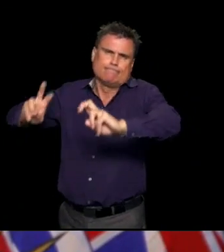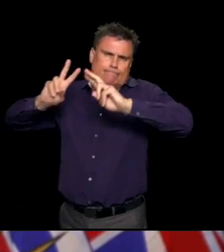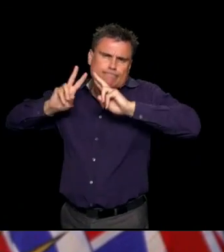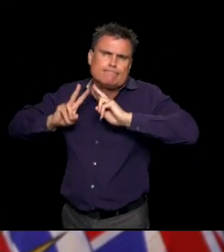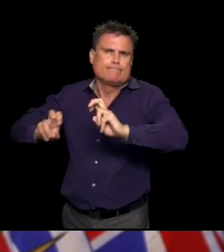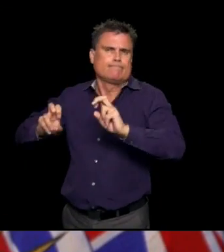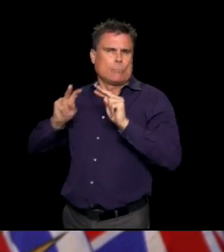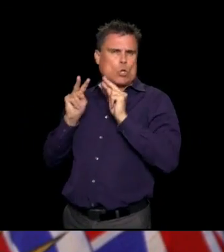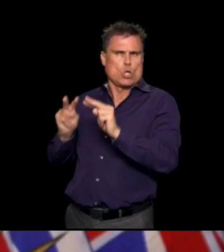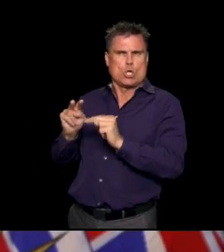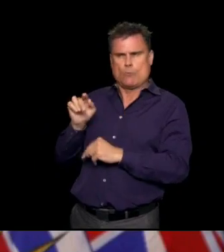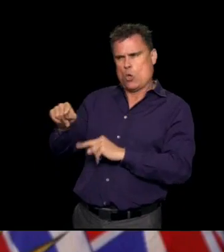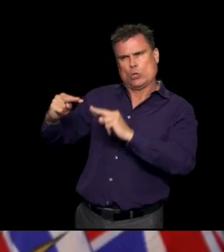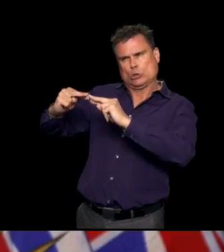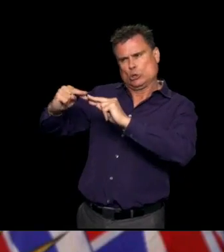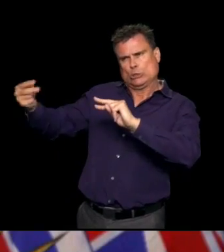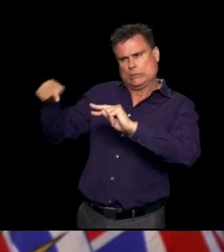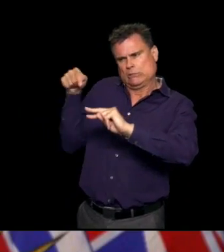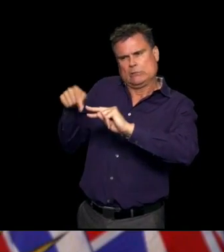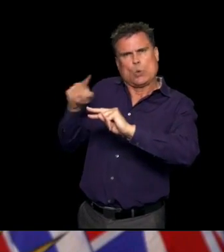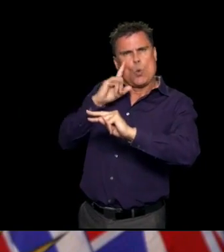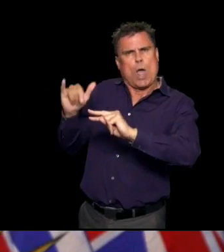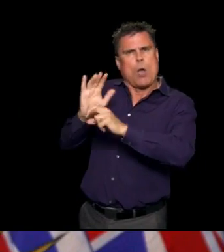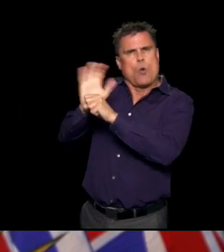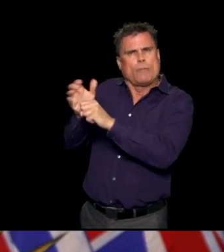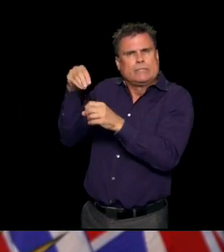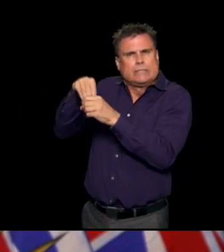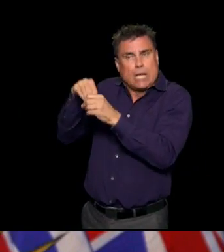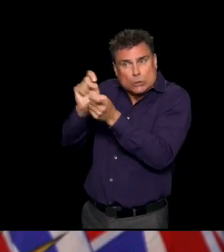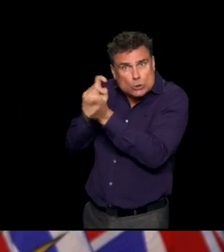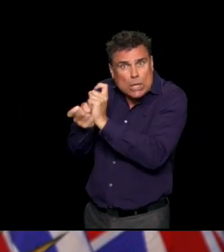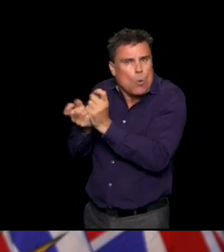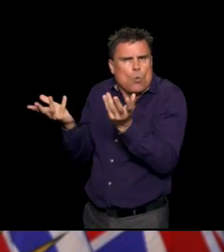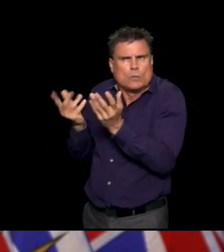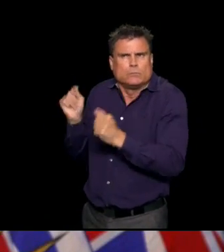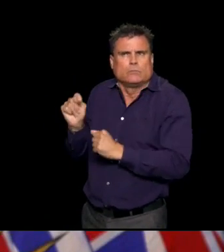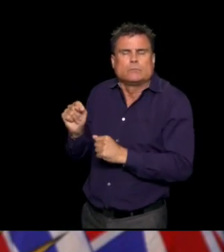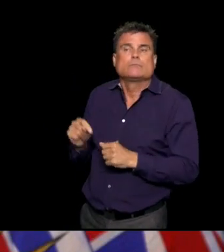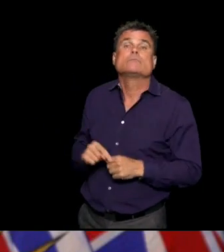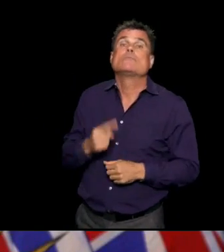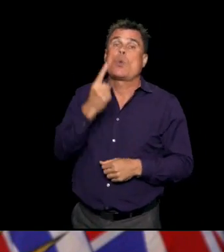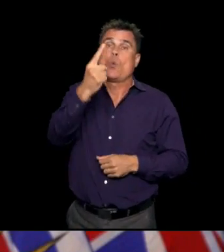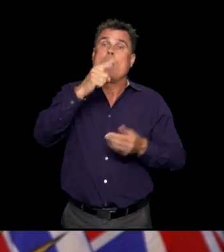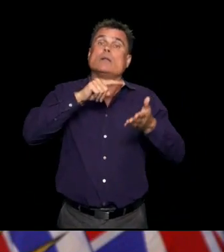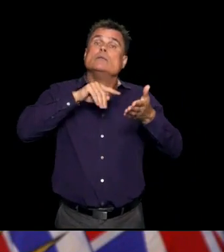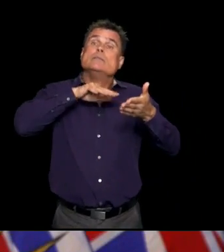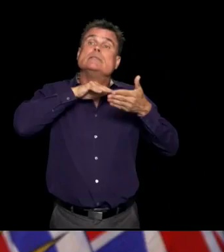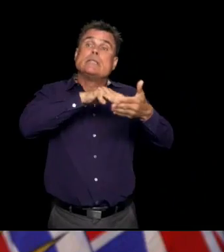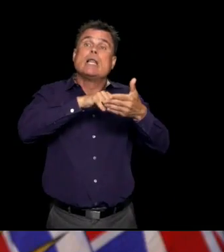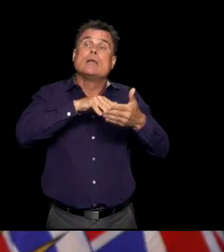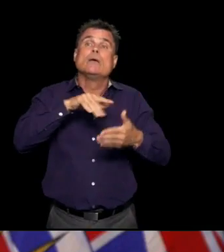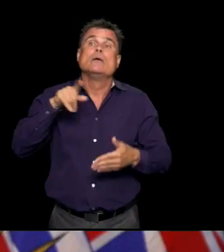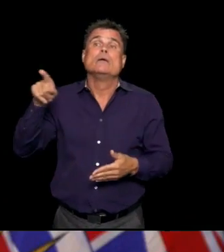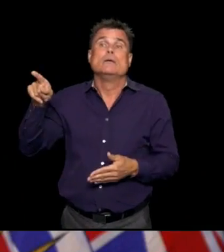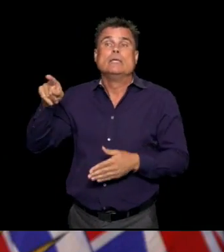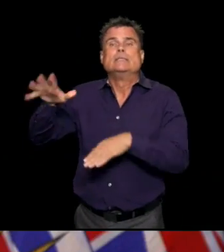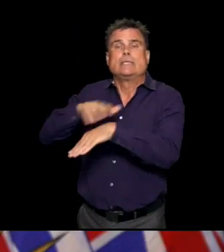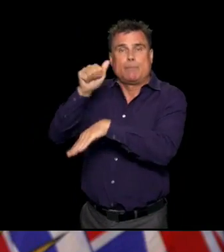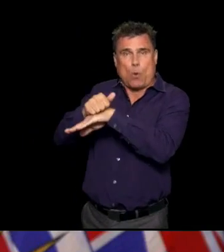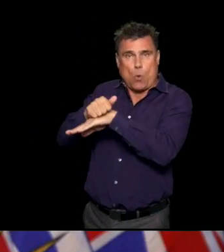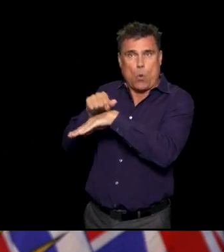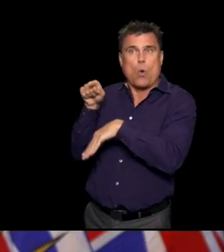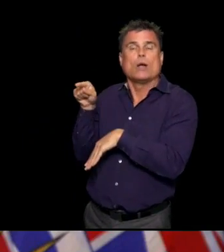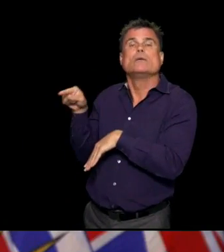as we are, we have been watching for that. There was one study that you may have seen that came out of Singapore,